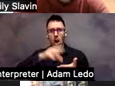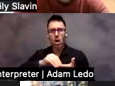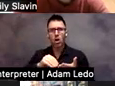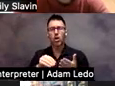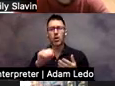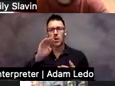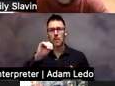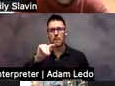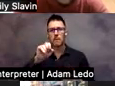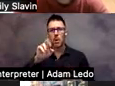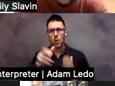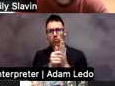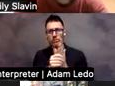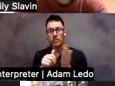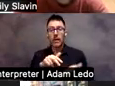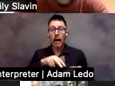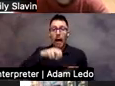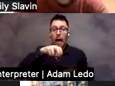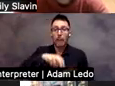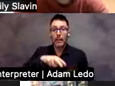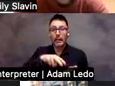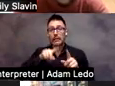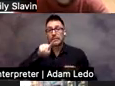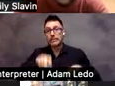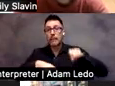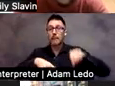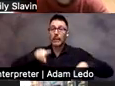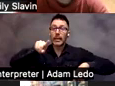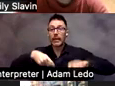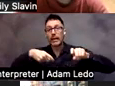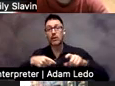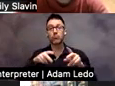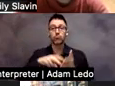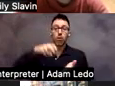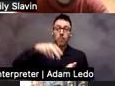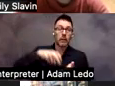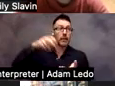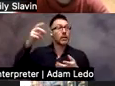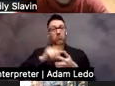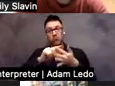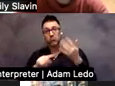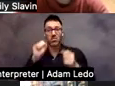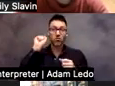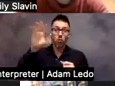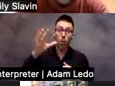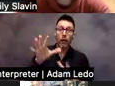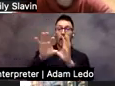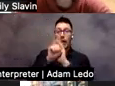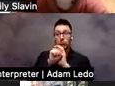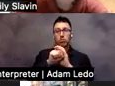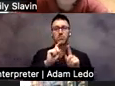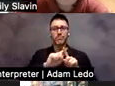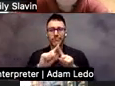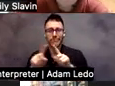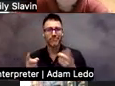skipping, jumping, throwing, catching. These are the foundational skills for everything they're going to do in their lifetime. Whether it's bowling,